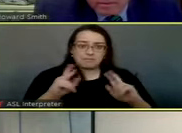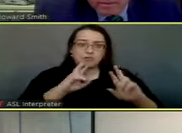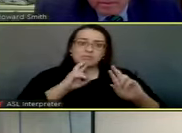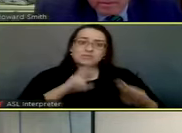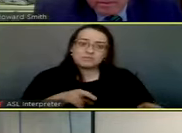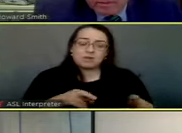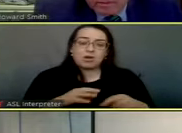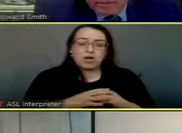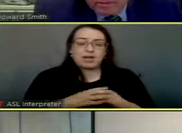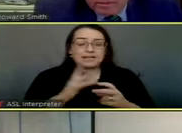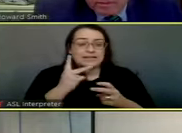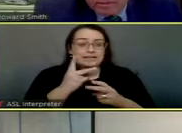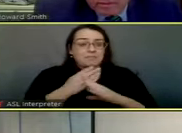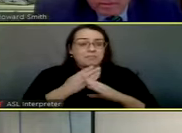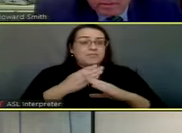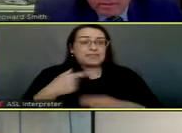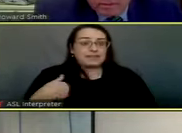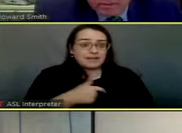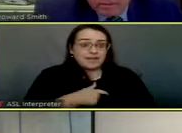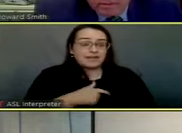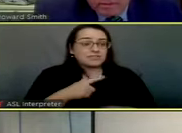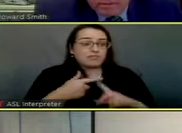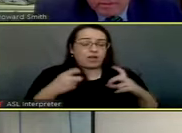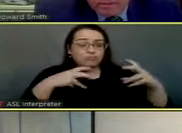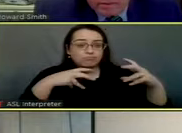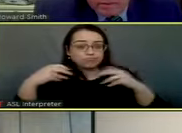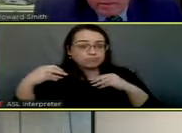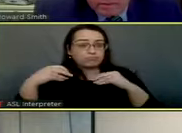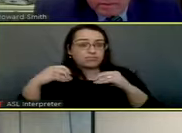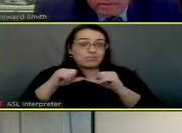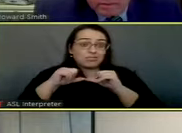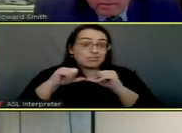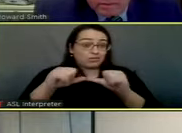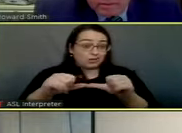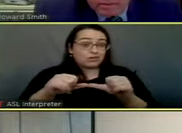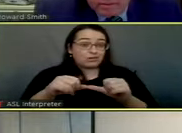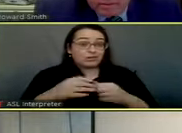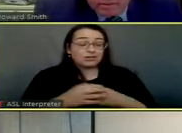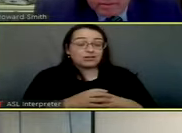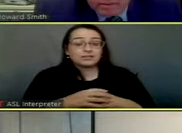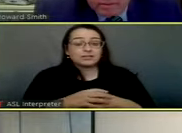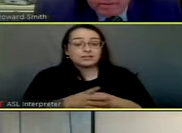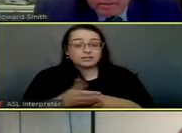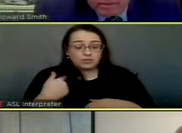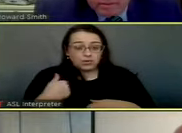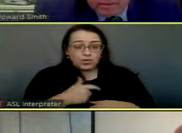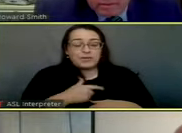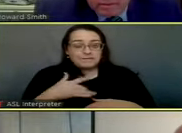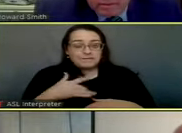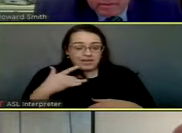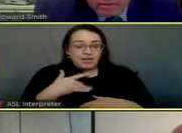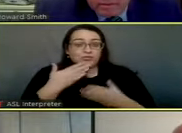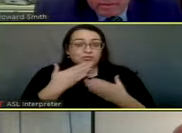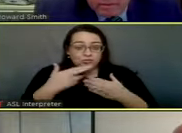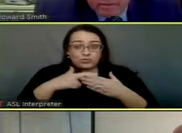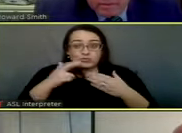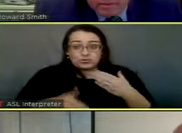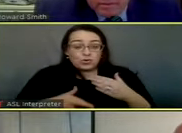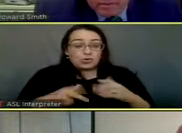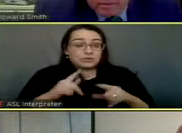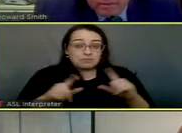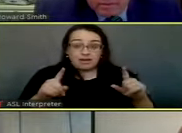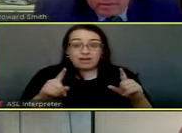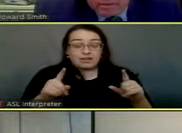you know, it kept us, it kept us from having some extended outages that we would have had. And so, we come out pretty good on that deal, but it wouldn't have been